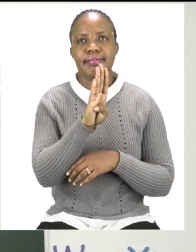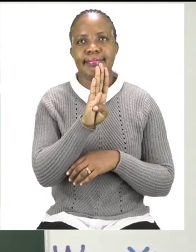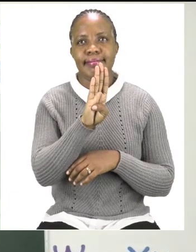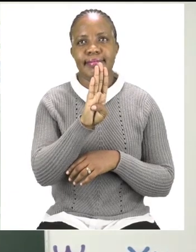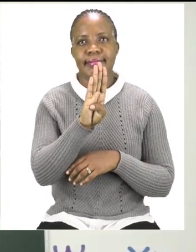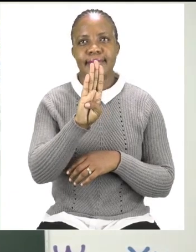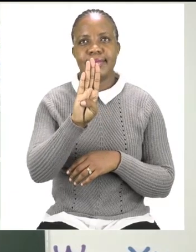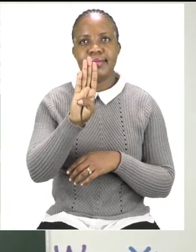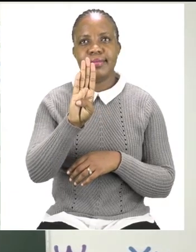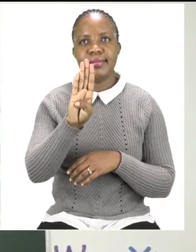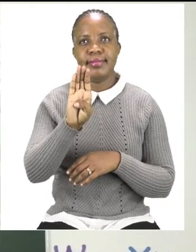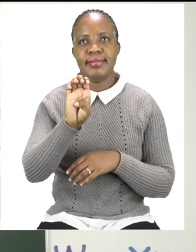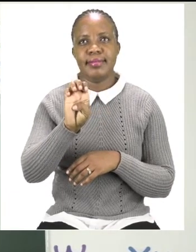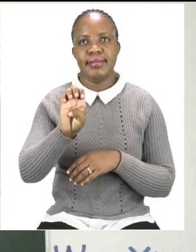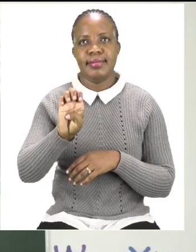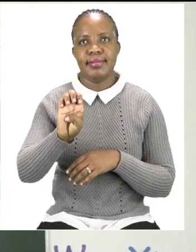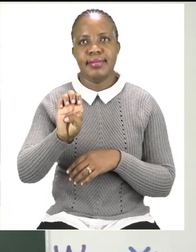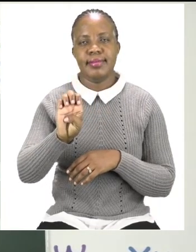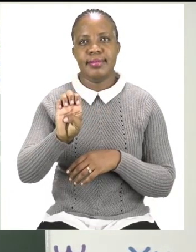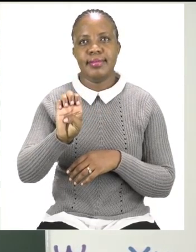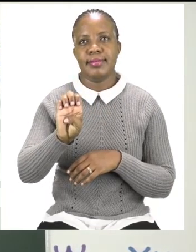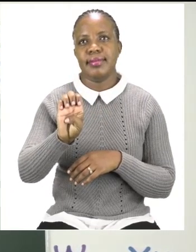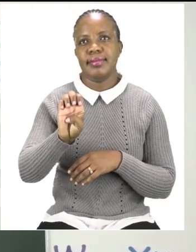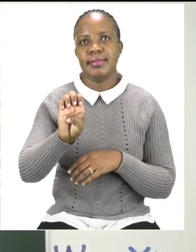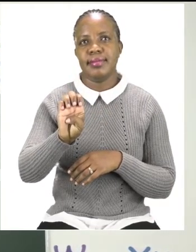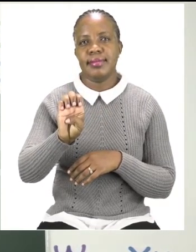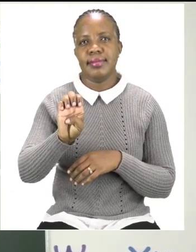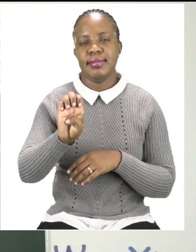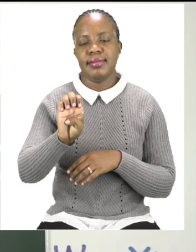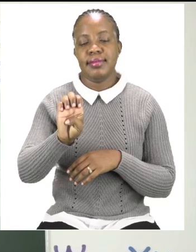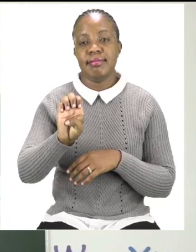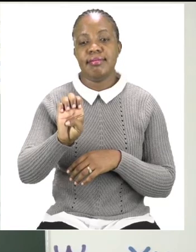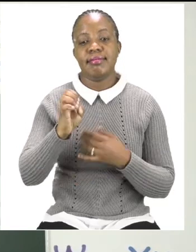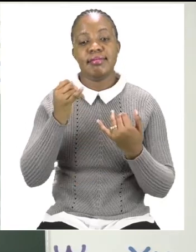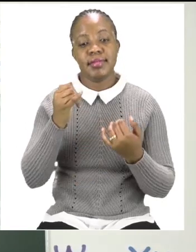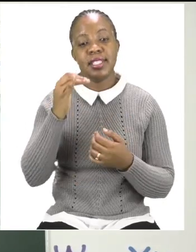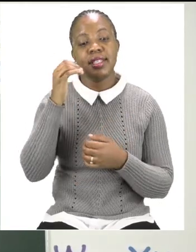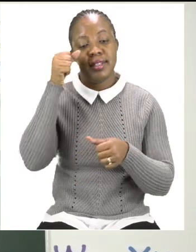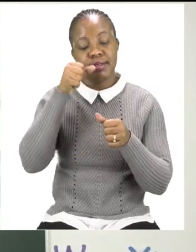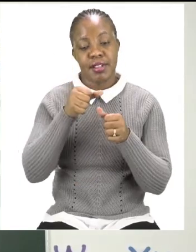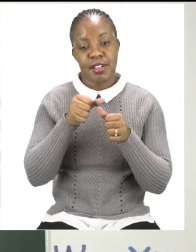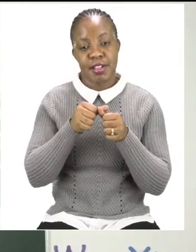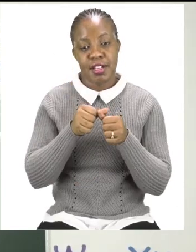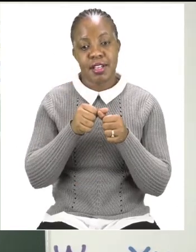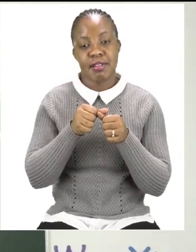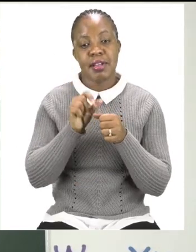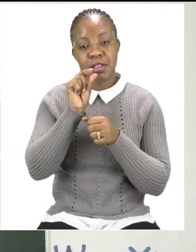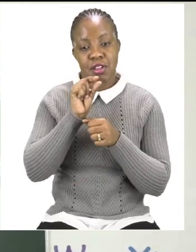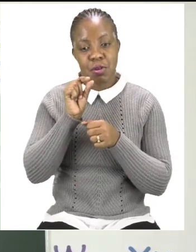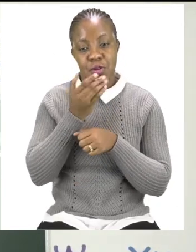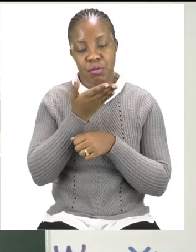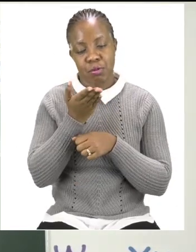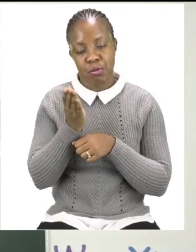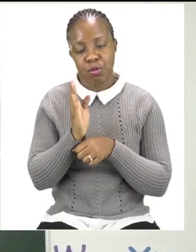an E, the sound that we are working on. So, with these three letters, we need to